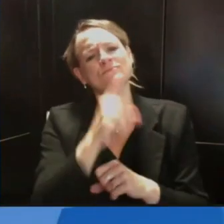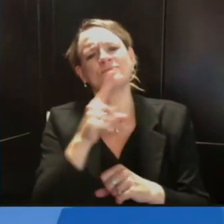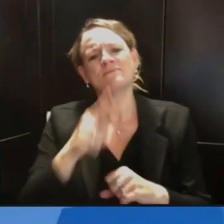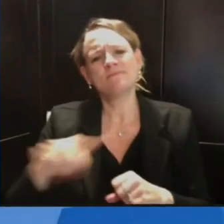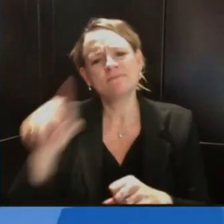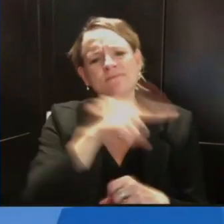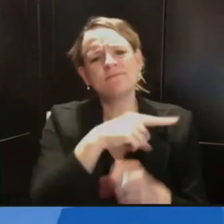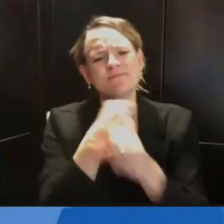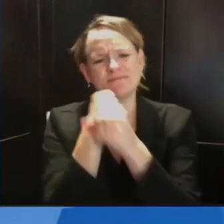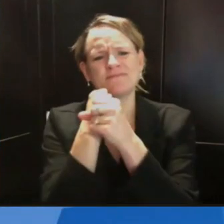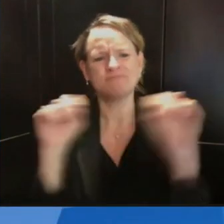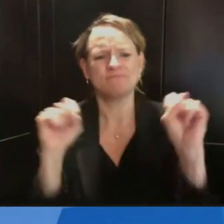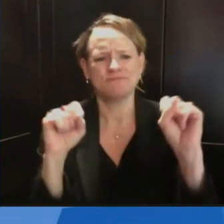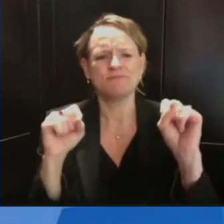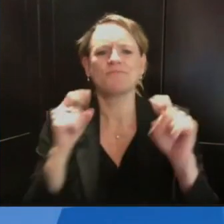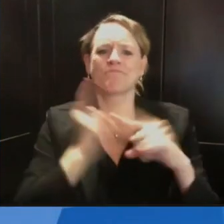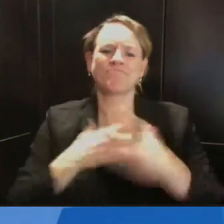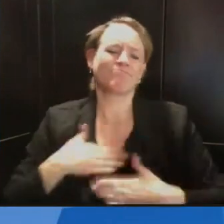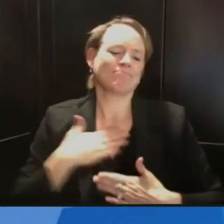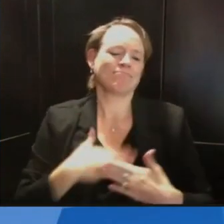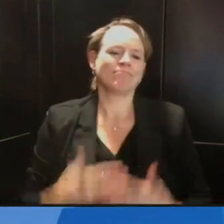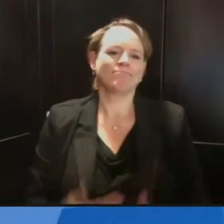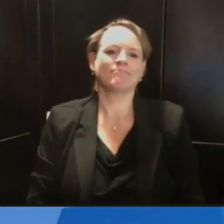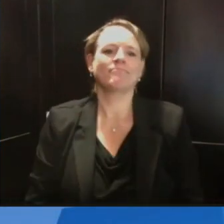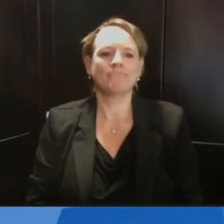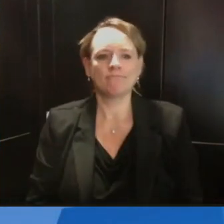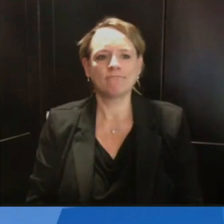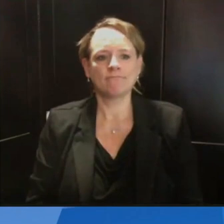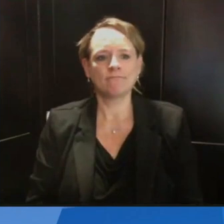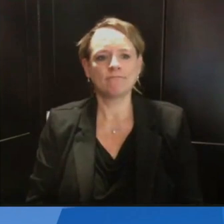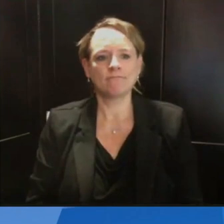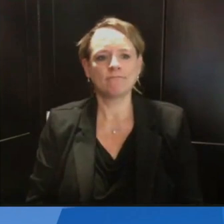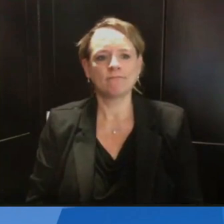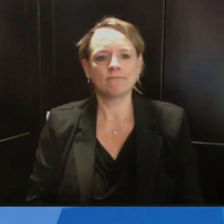Matisik from WBAY-TV in Green Bay. Emily?